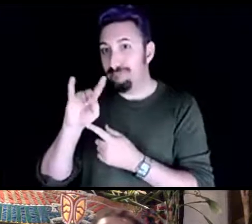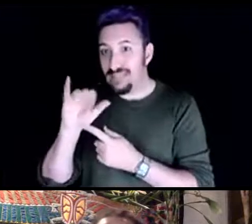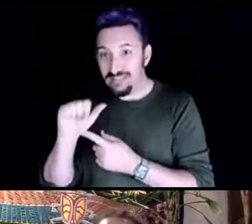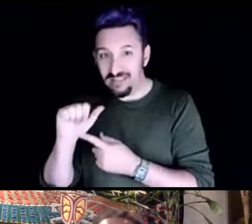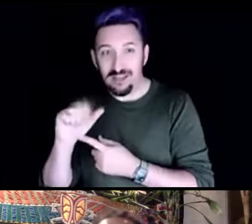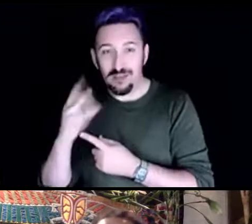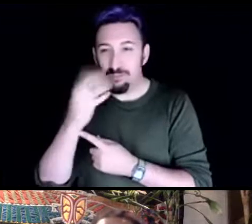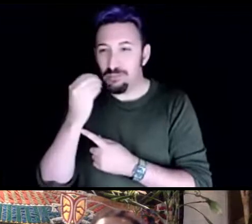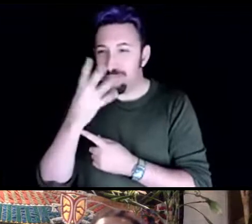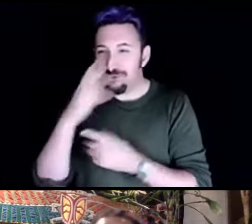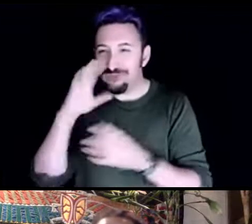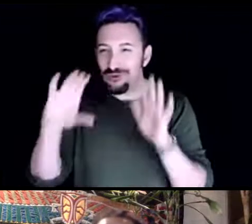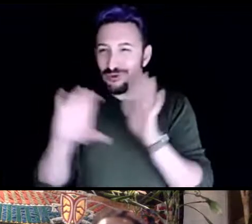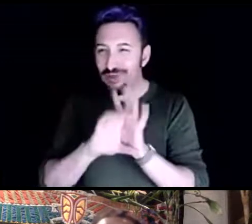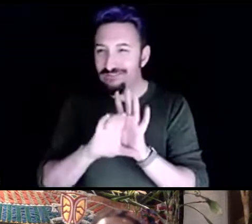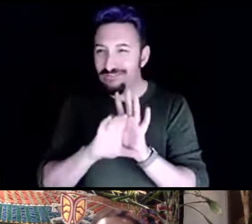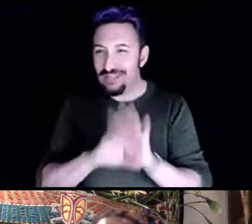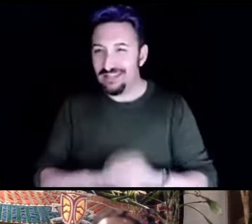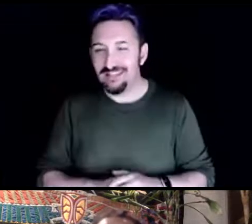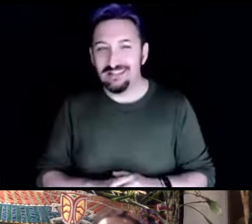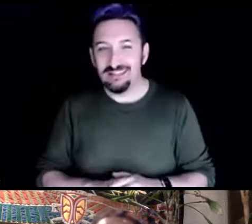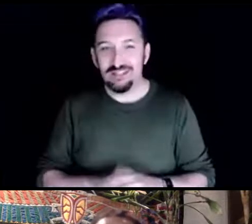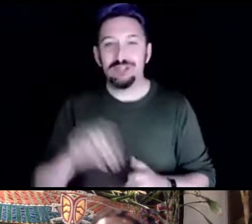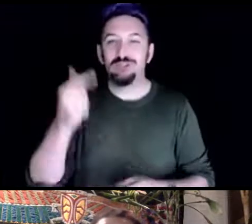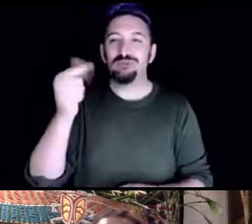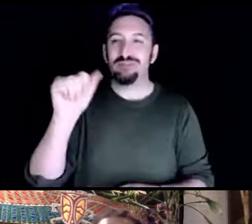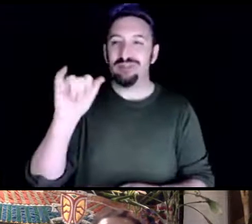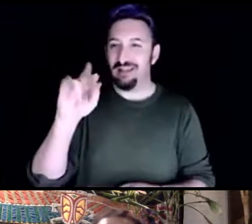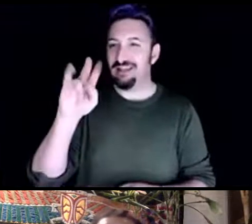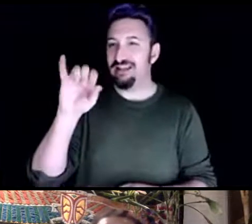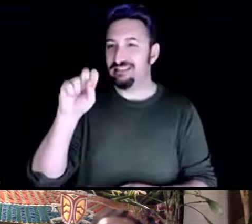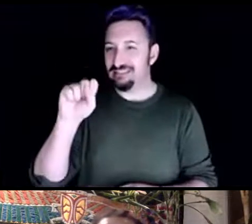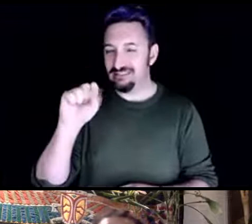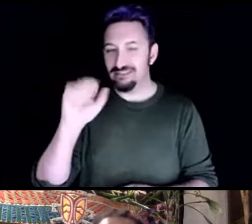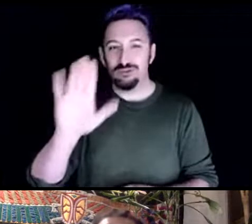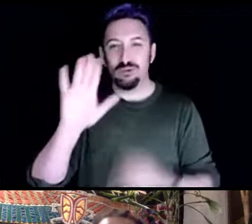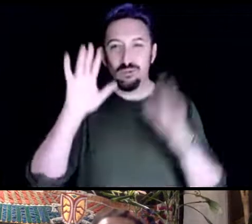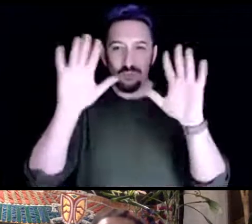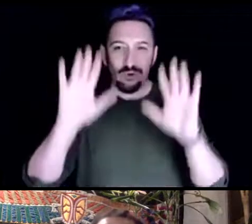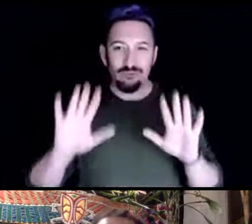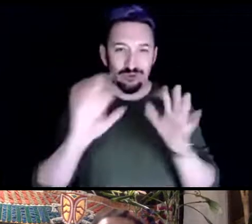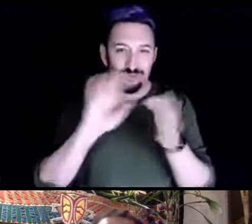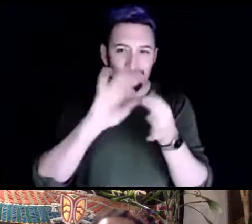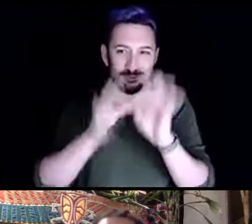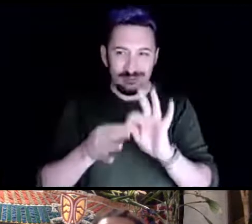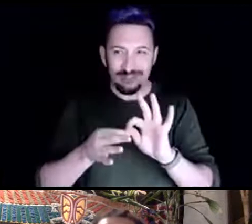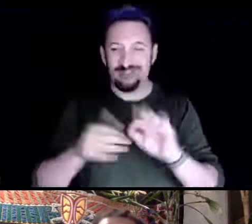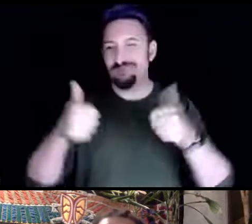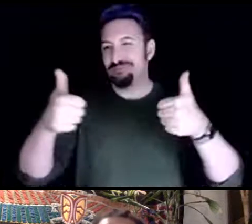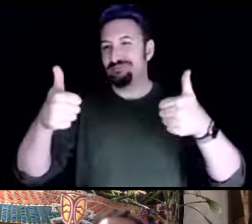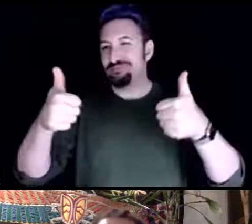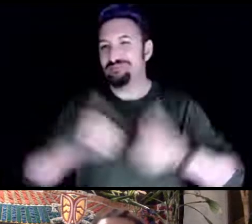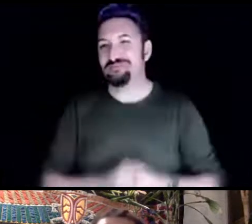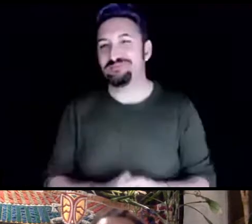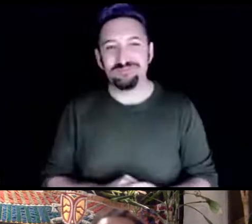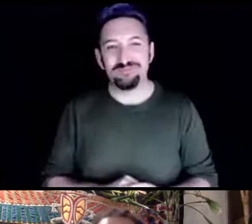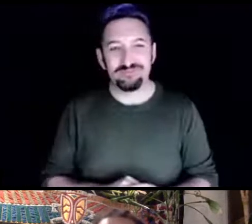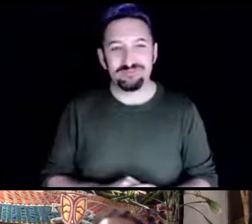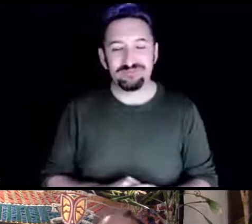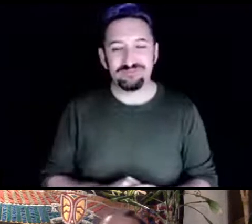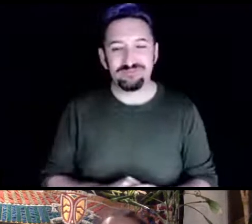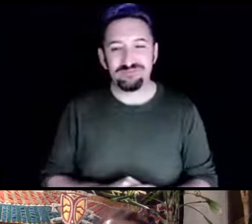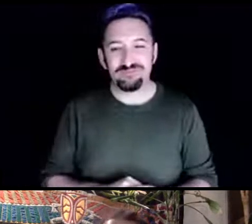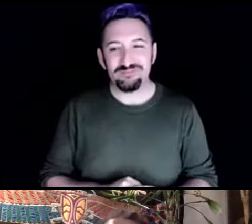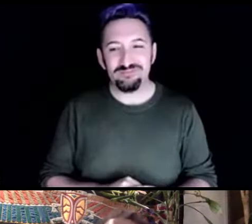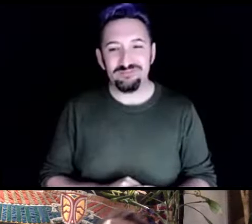to guy and isis for your wonderful interpretation again and